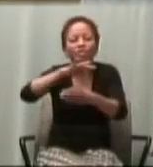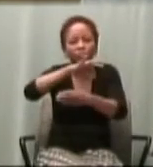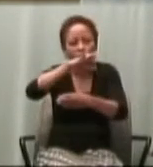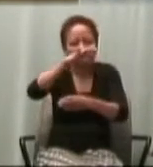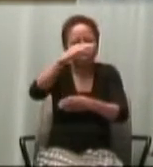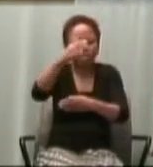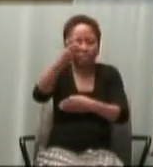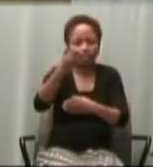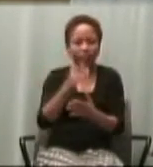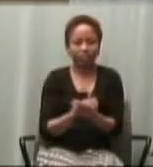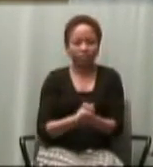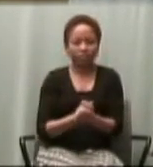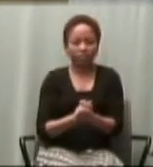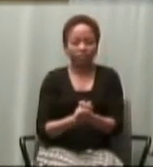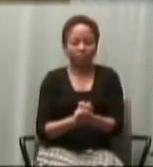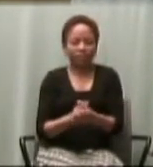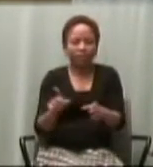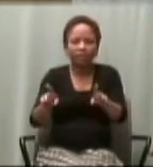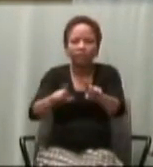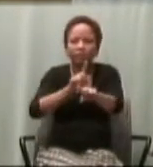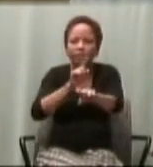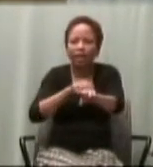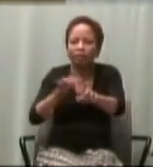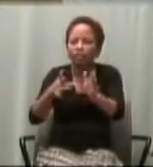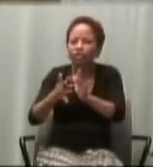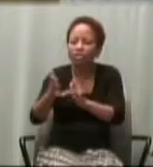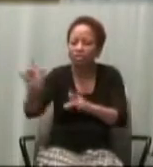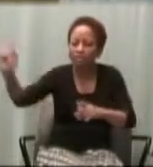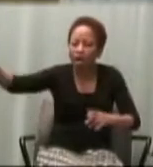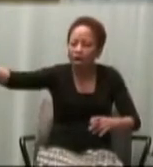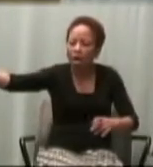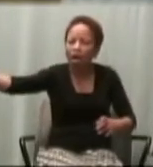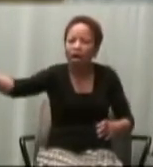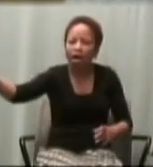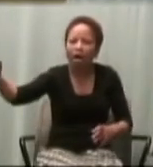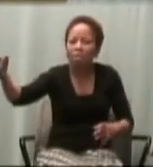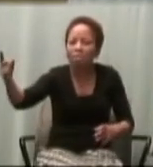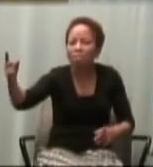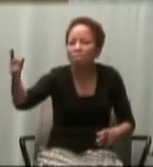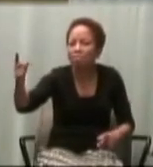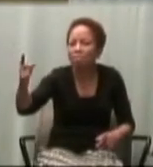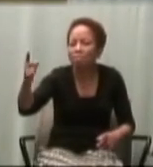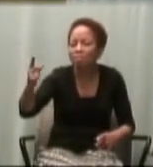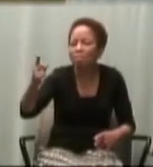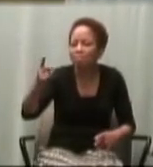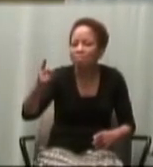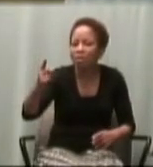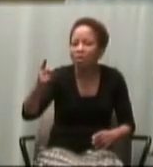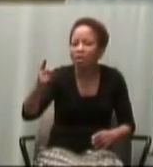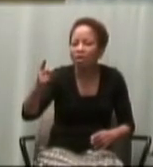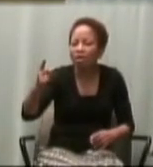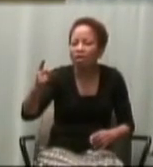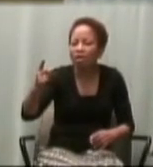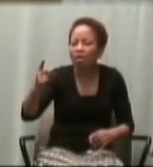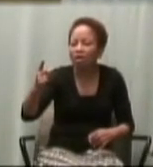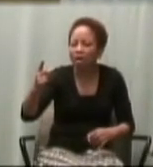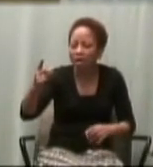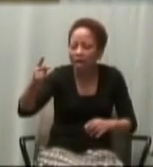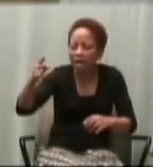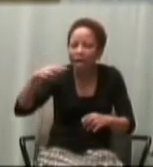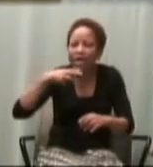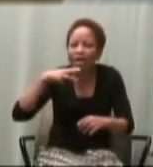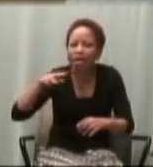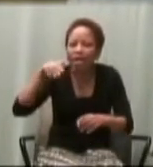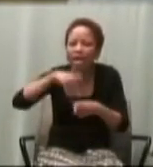It was at this time that Jesus came from Nazareth in Galilee and was baptized in the Jordan